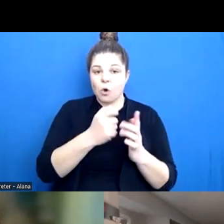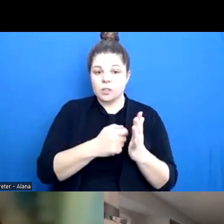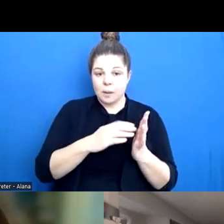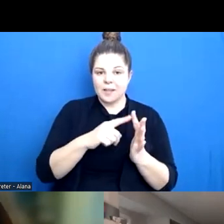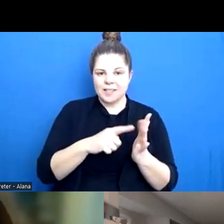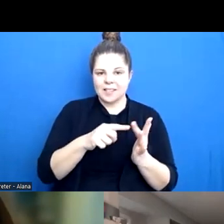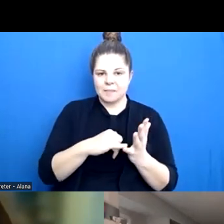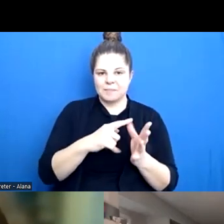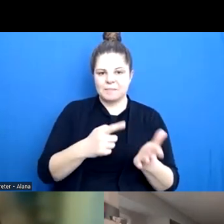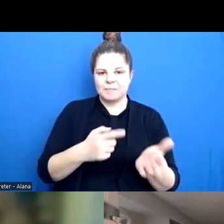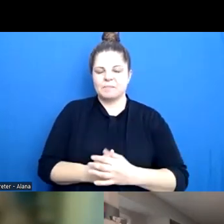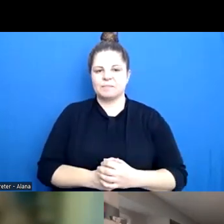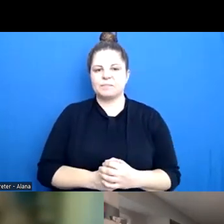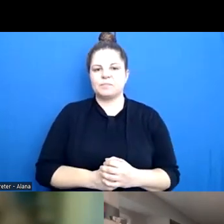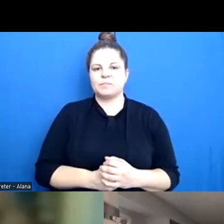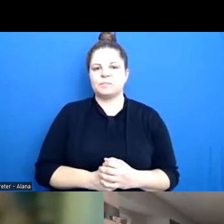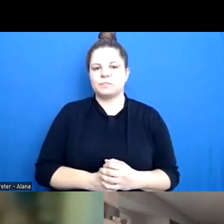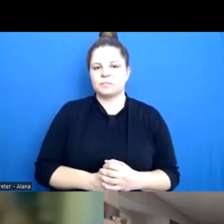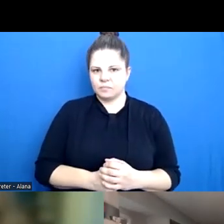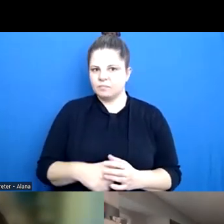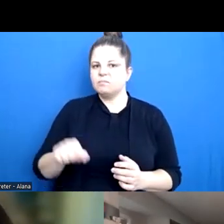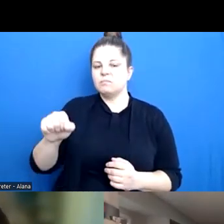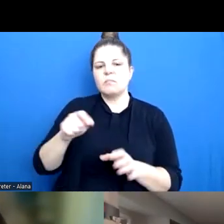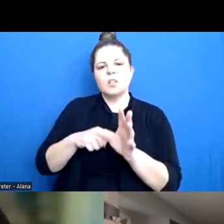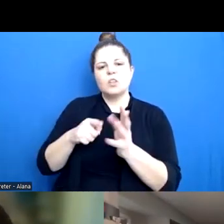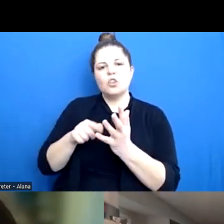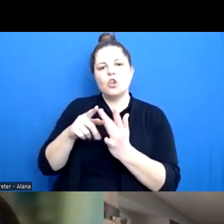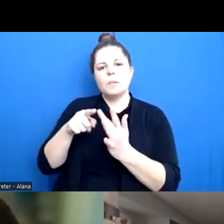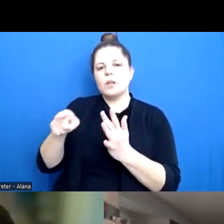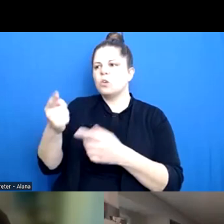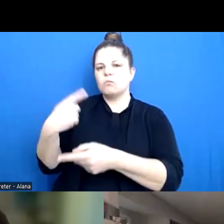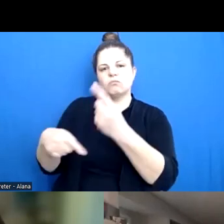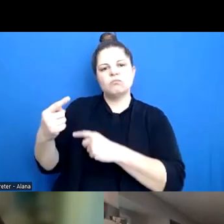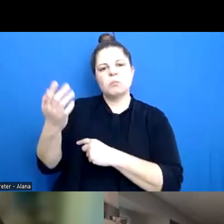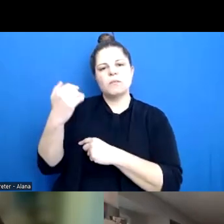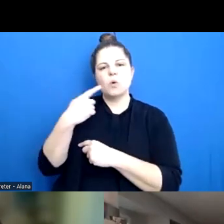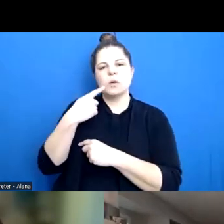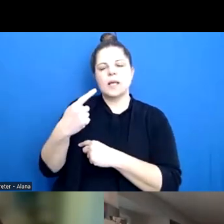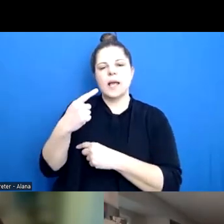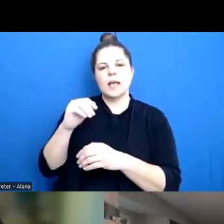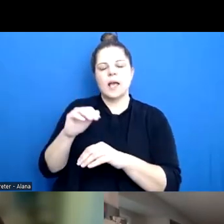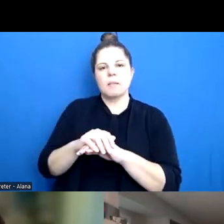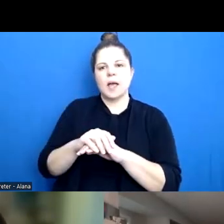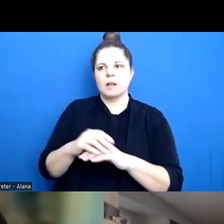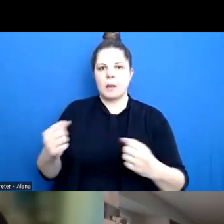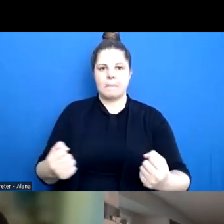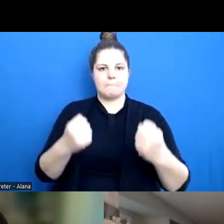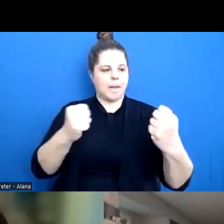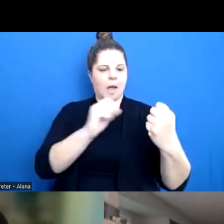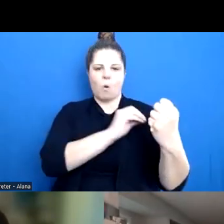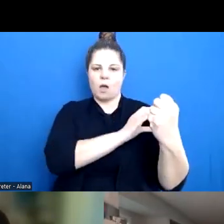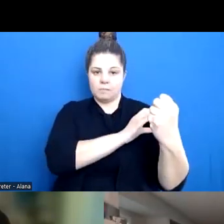Sure. And as you were speaking earlier, Yumi, about power, I